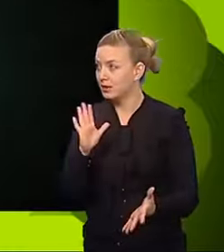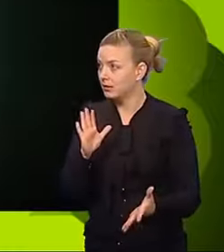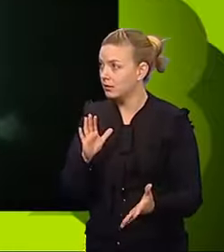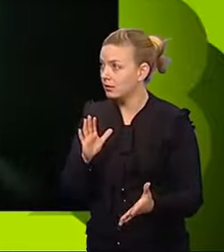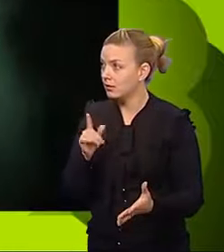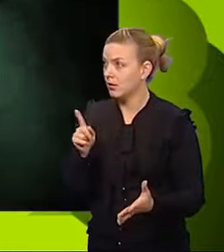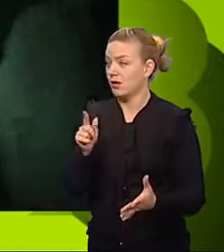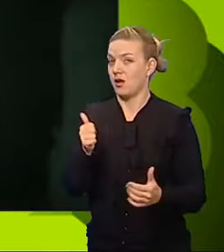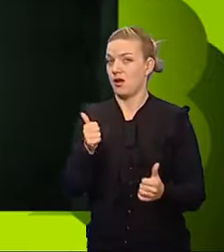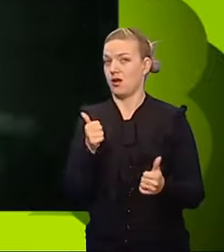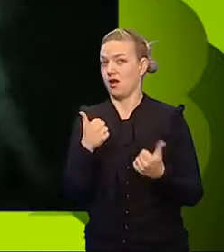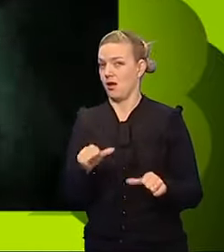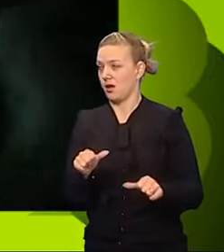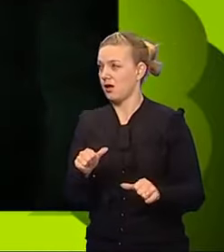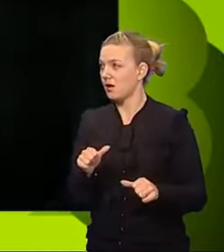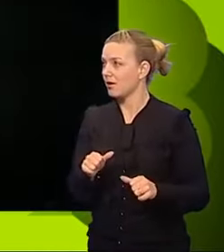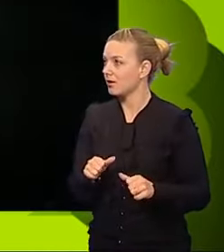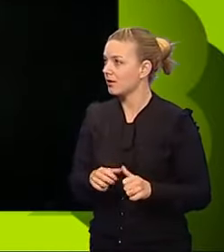Here they come.